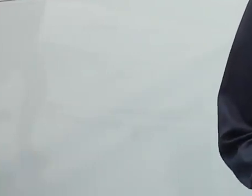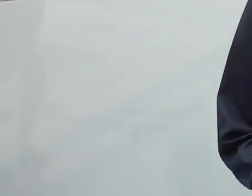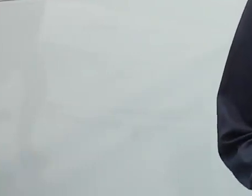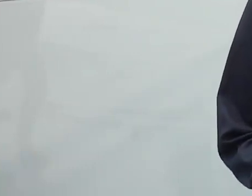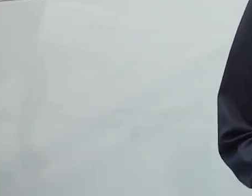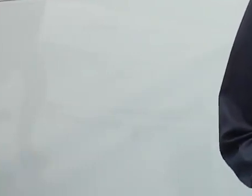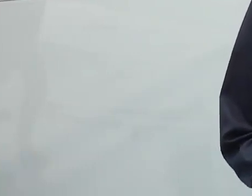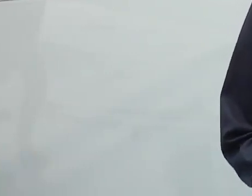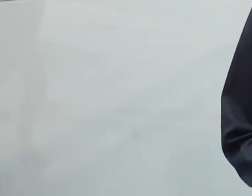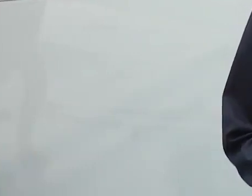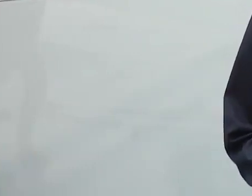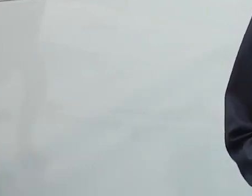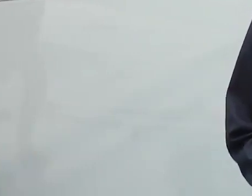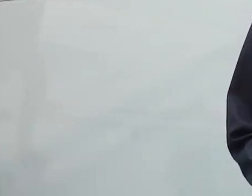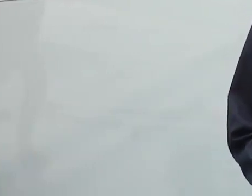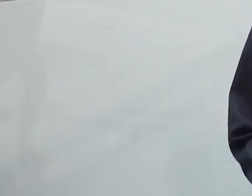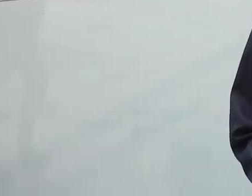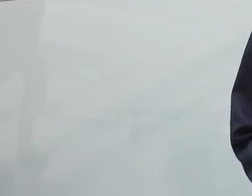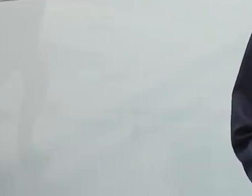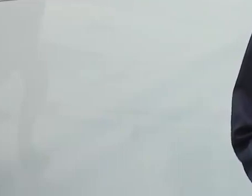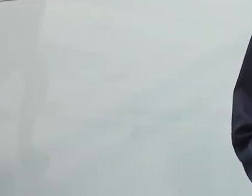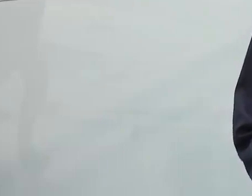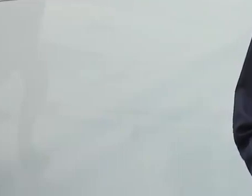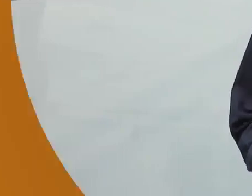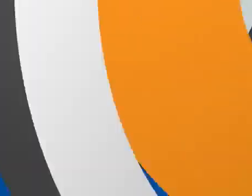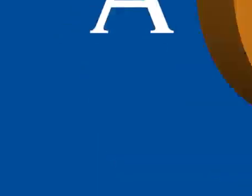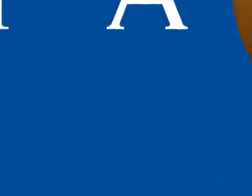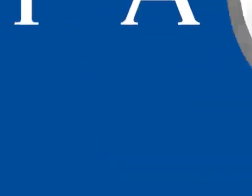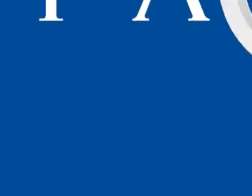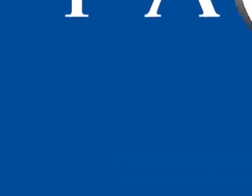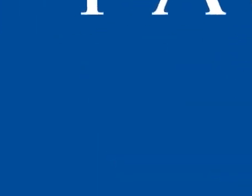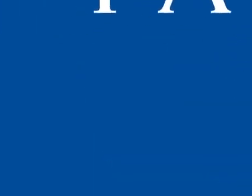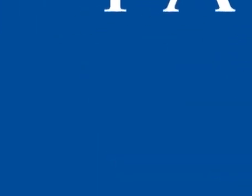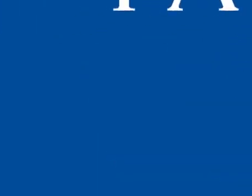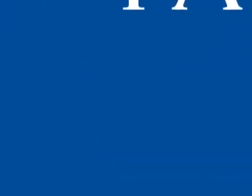wa lathikru Allah wa akbar wa allahu yaklam wa ma tersna'oon wa aqim as-salah